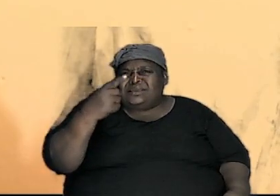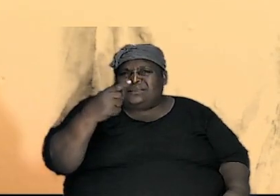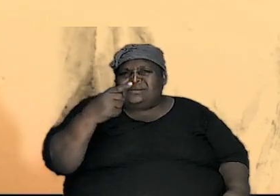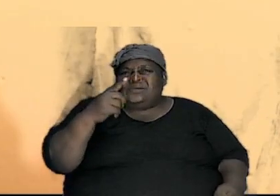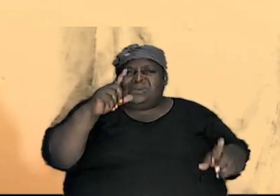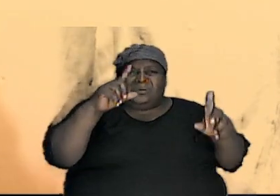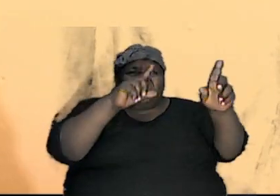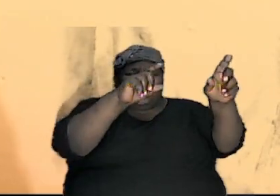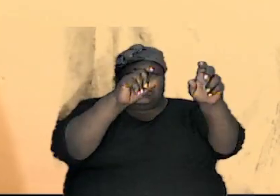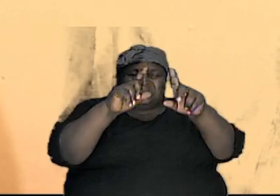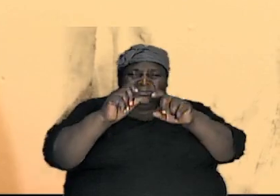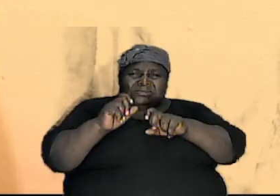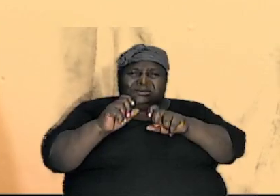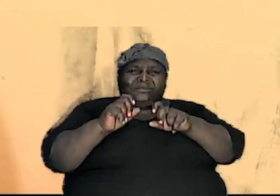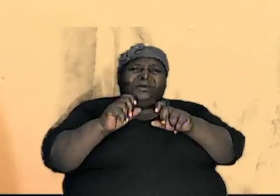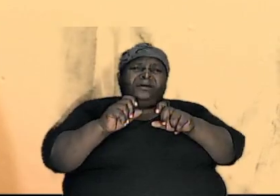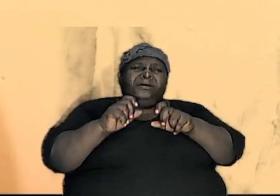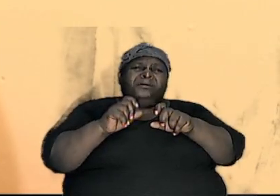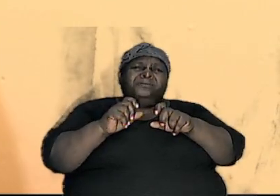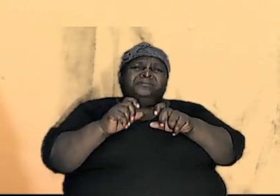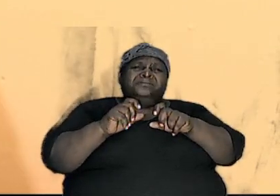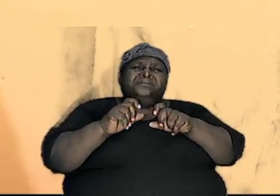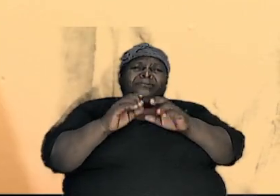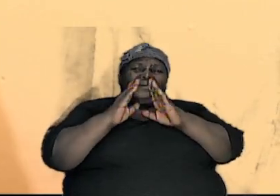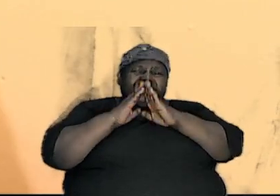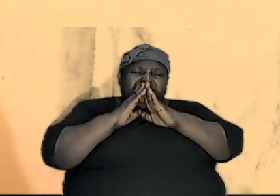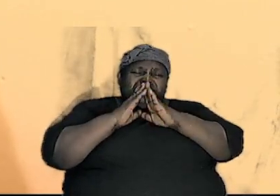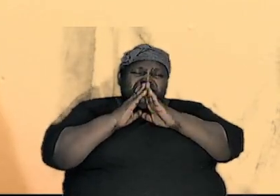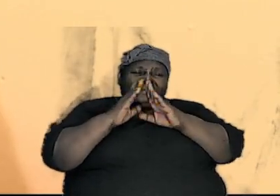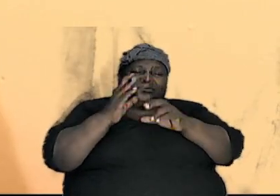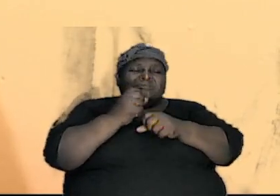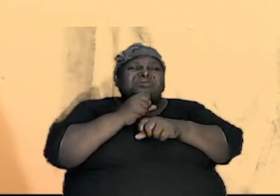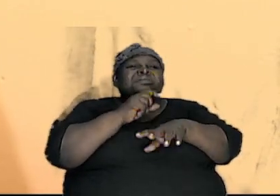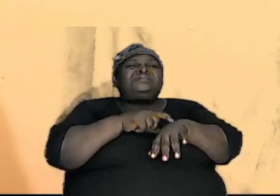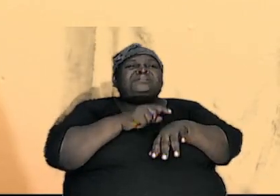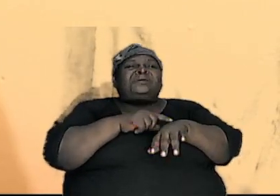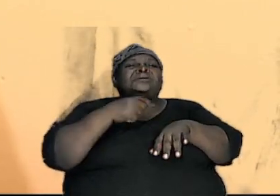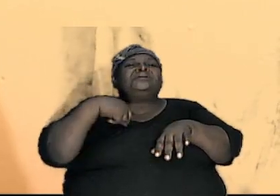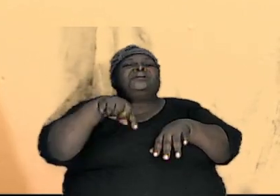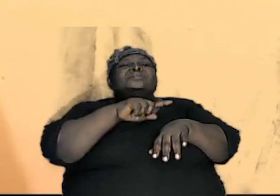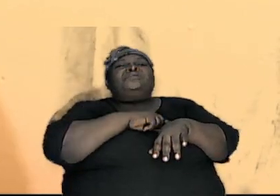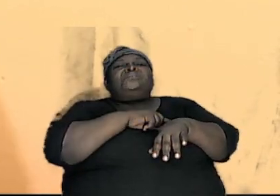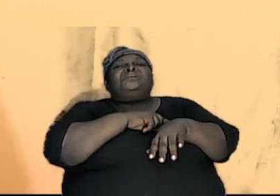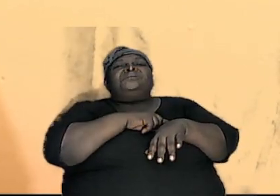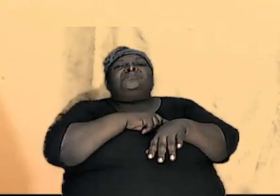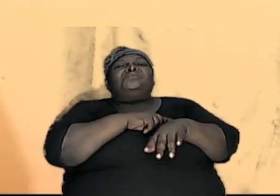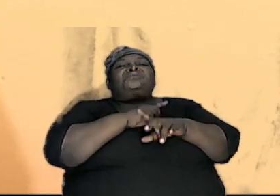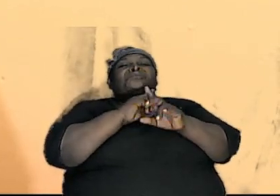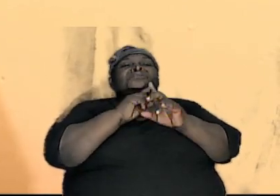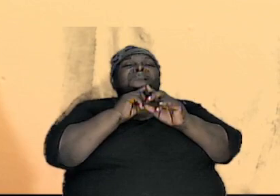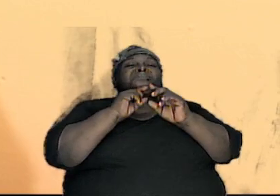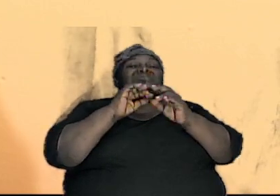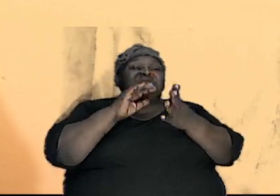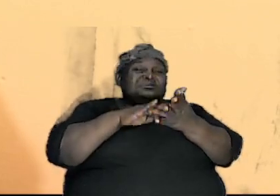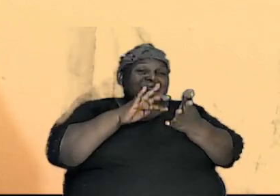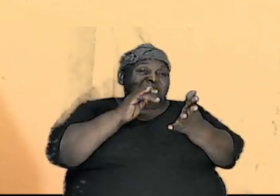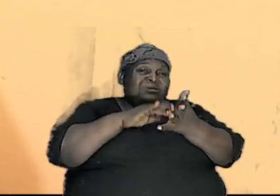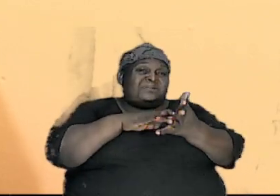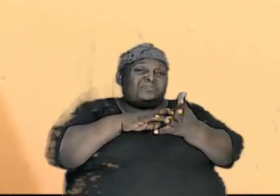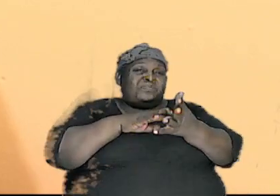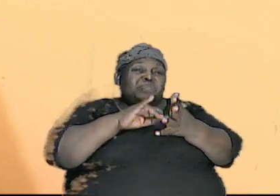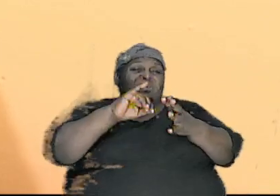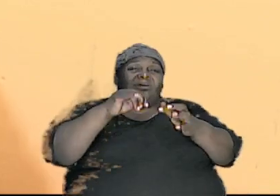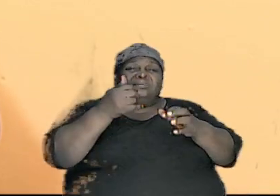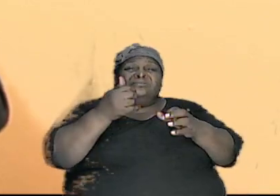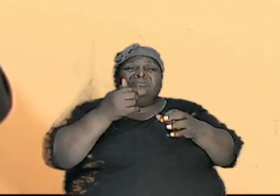being asked and so we will take a little time and we will go into it but just to